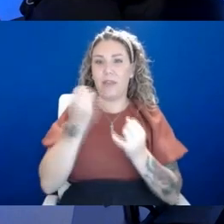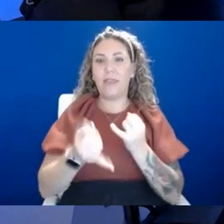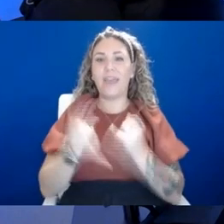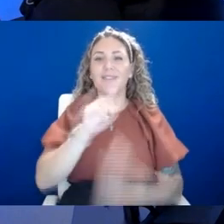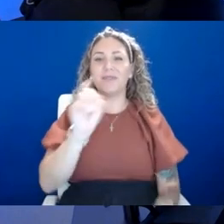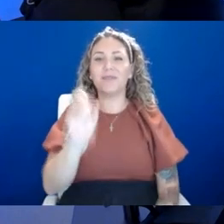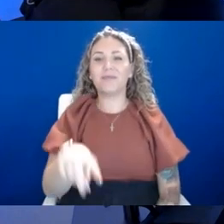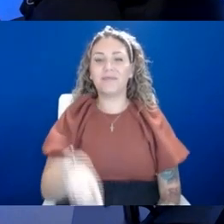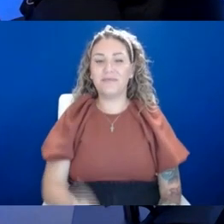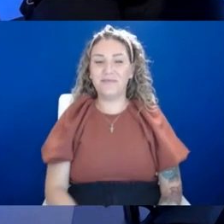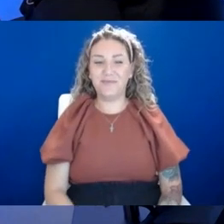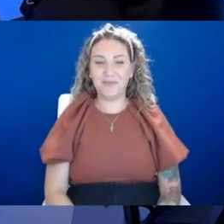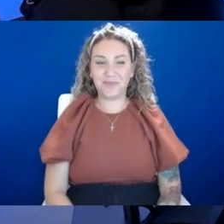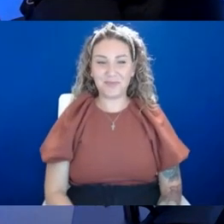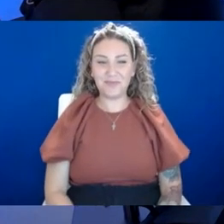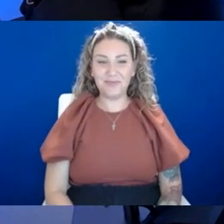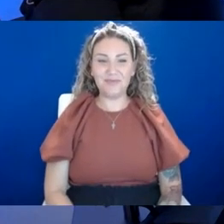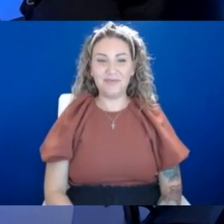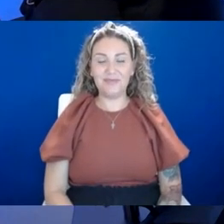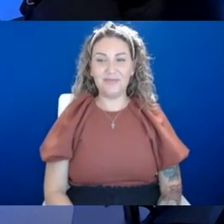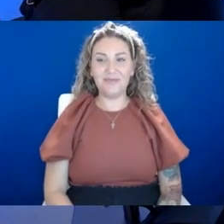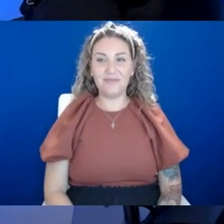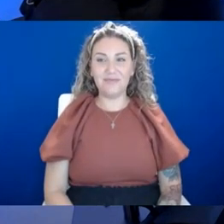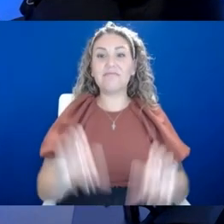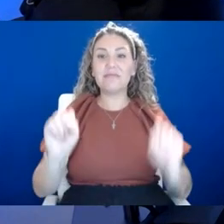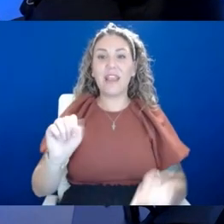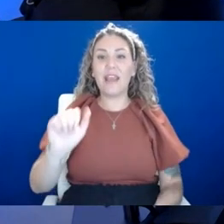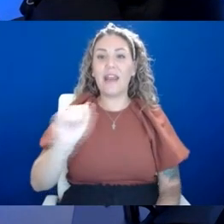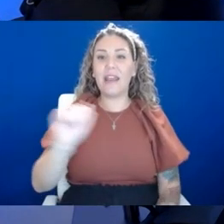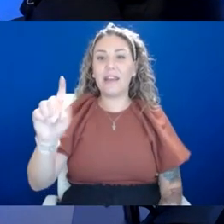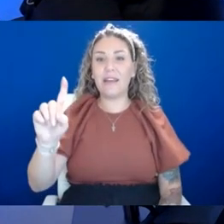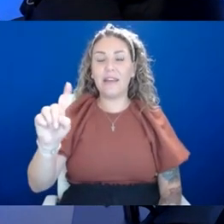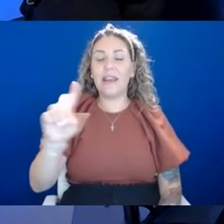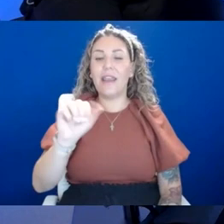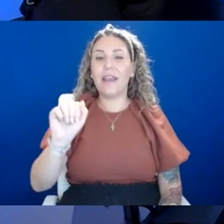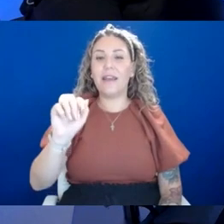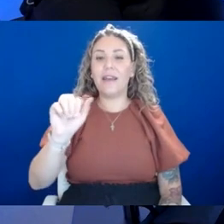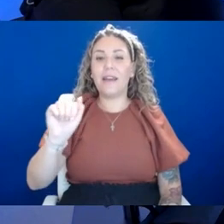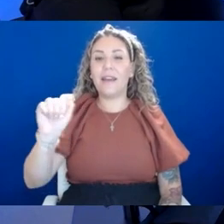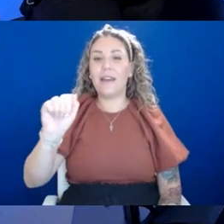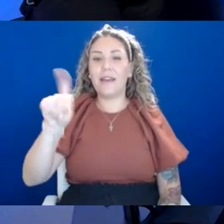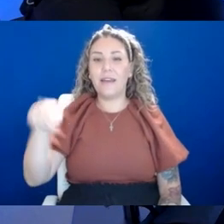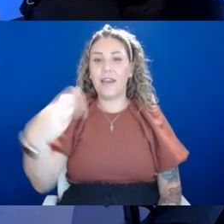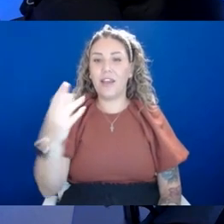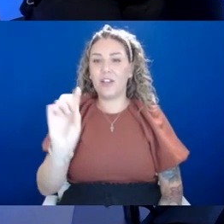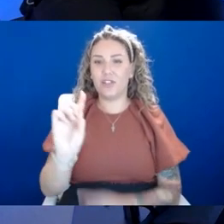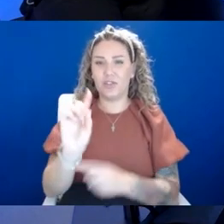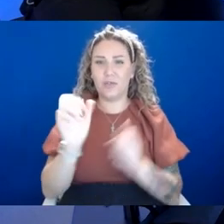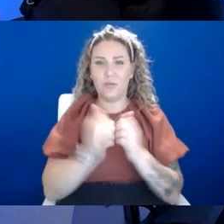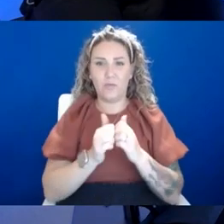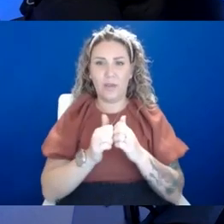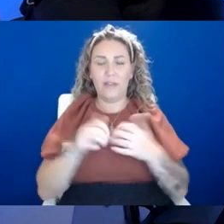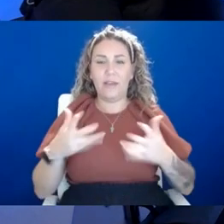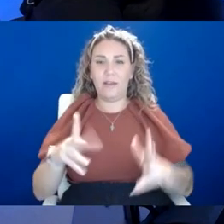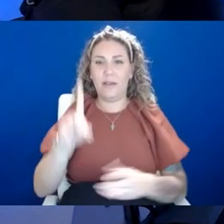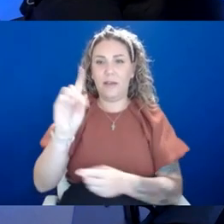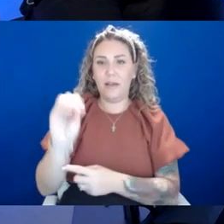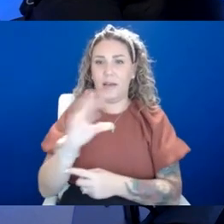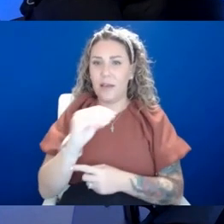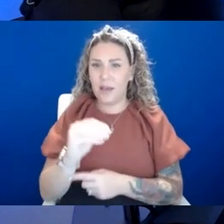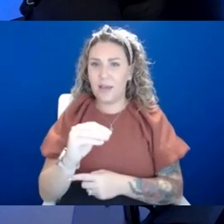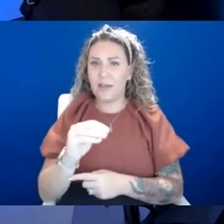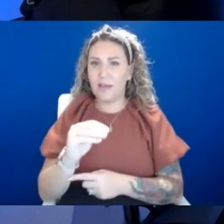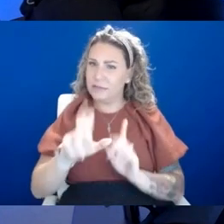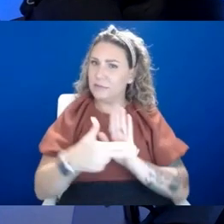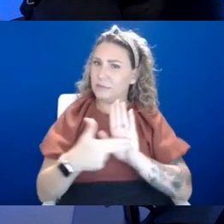um, can ADD, ADHD occur together with an anxiety disorder? And does that make it harder to diagnose? Yeah. So